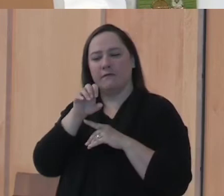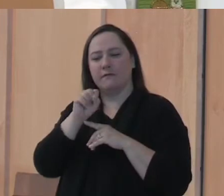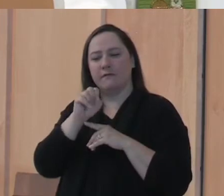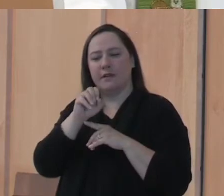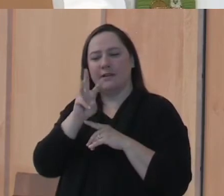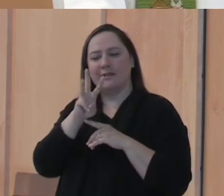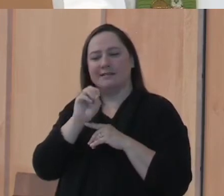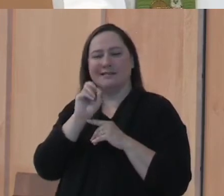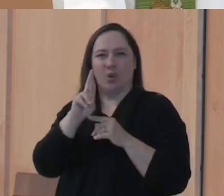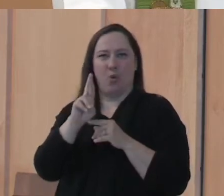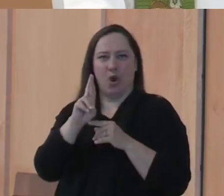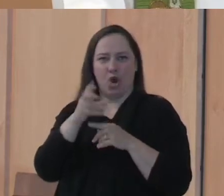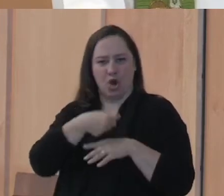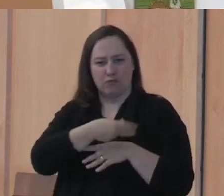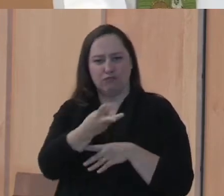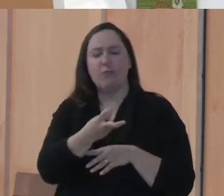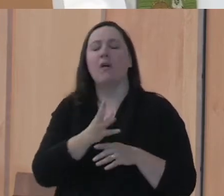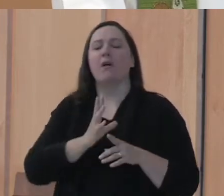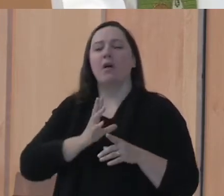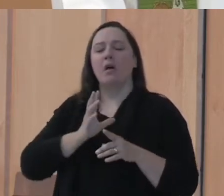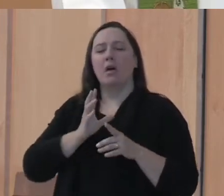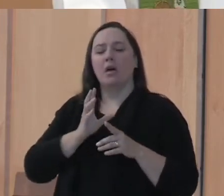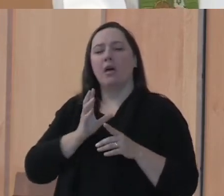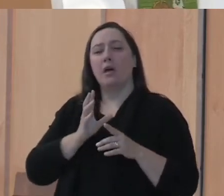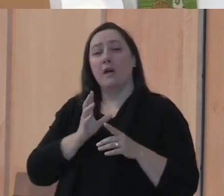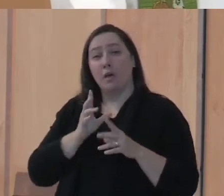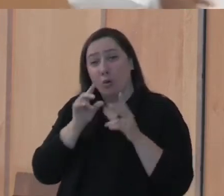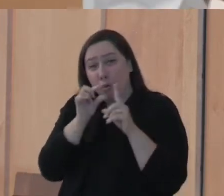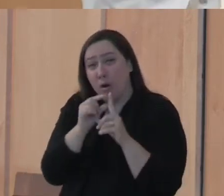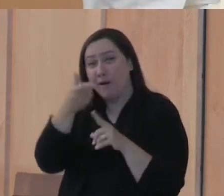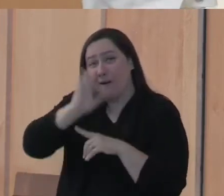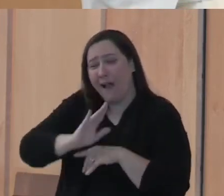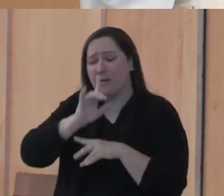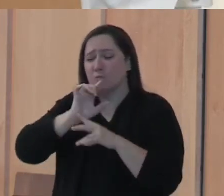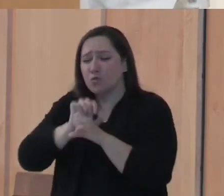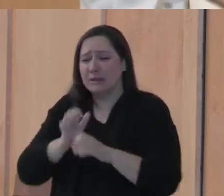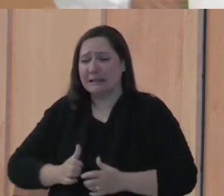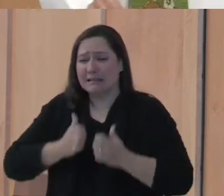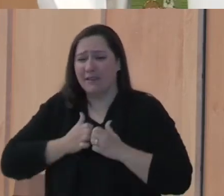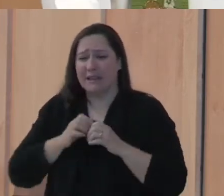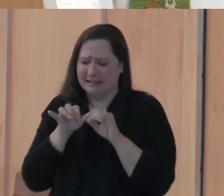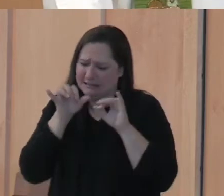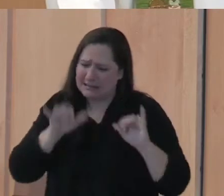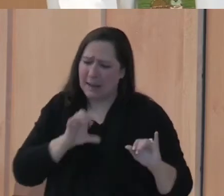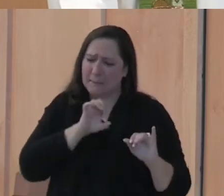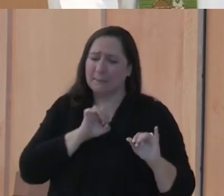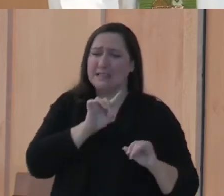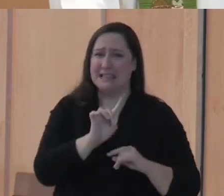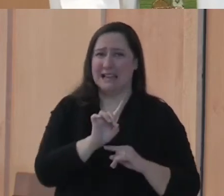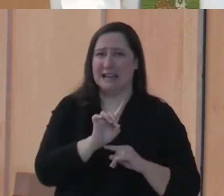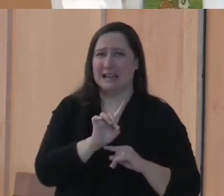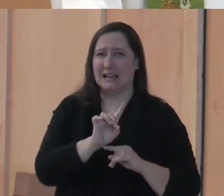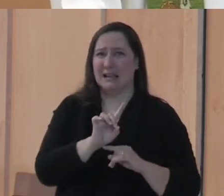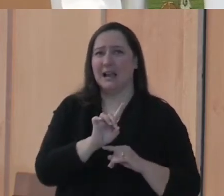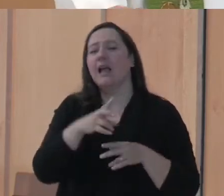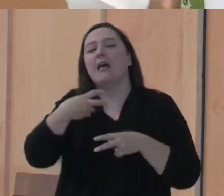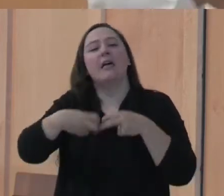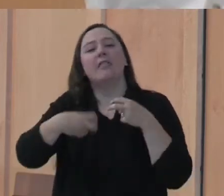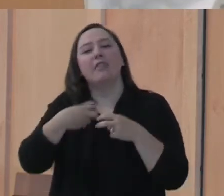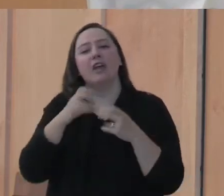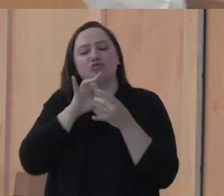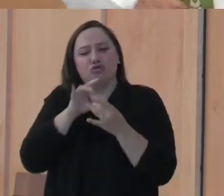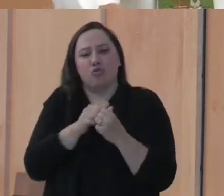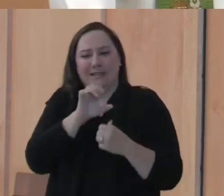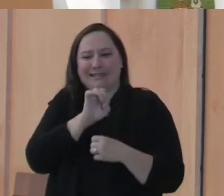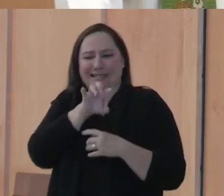Where Jesus says the word of God is living and active and powerful like a seed. And the issue is not with the